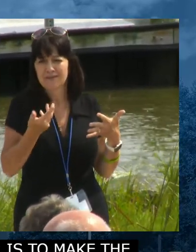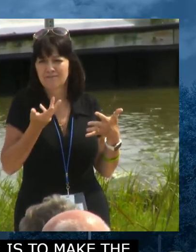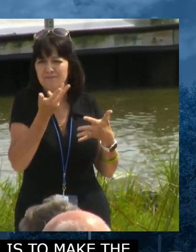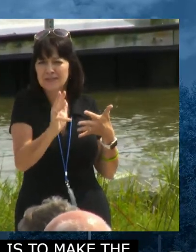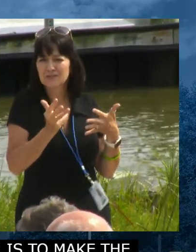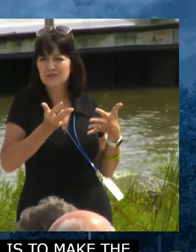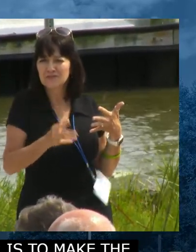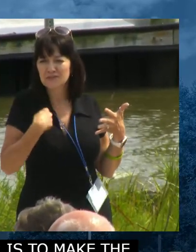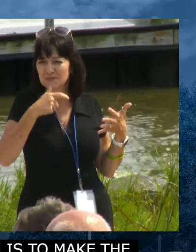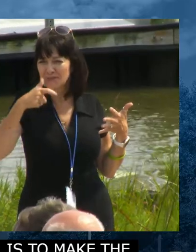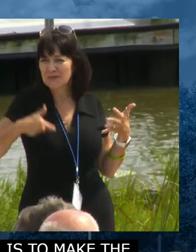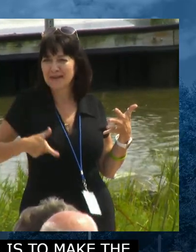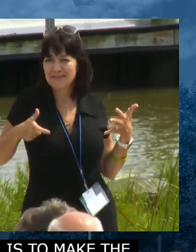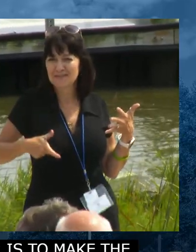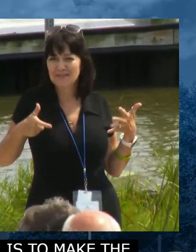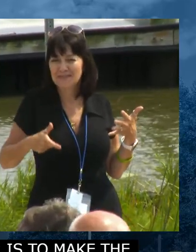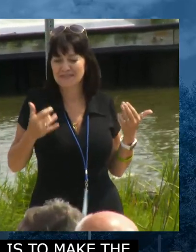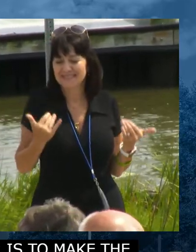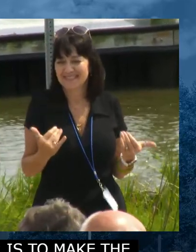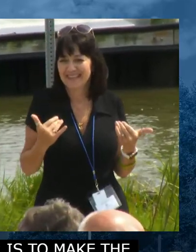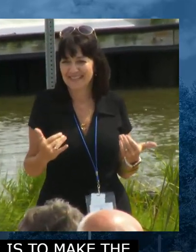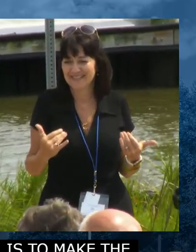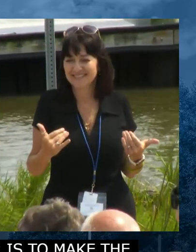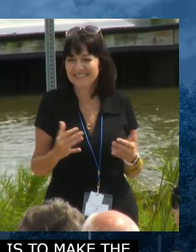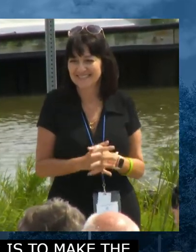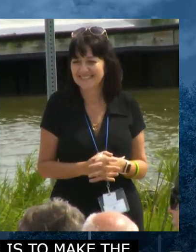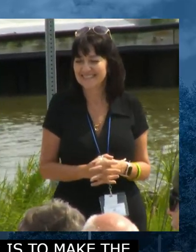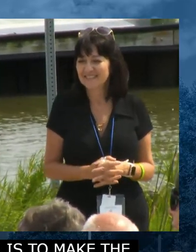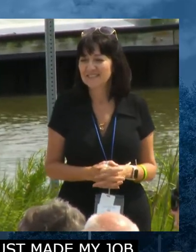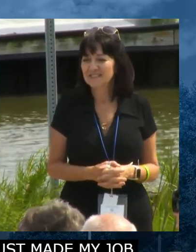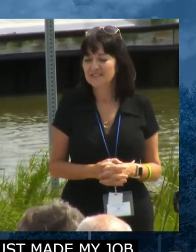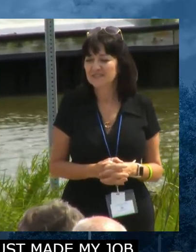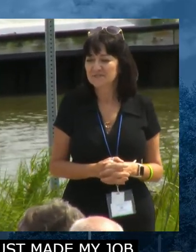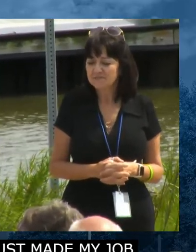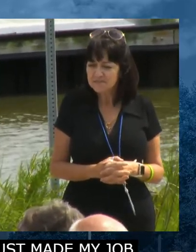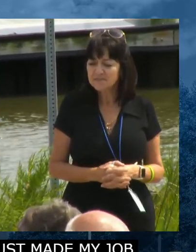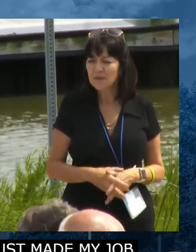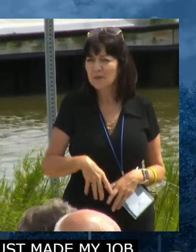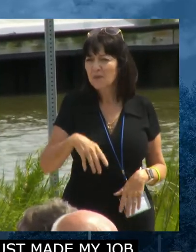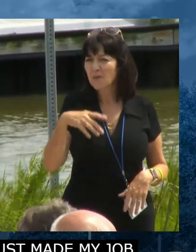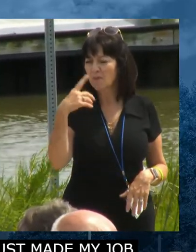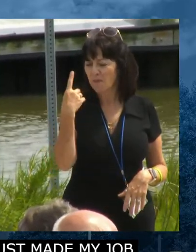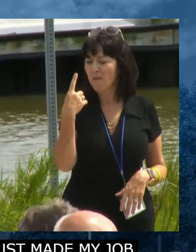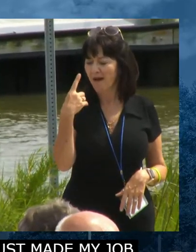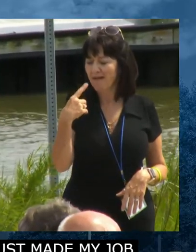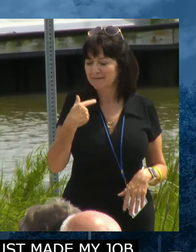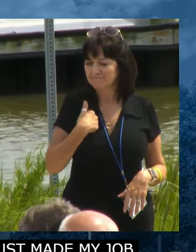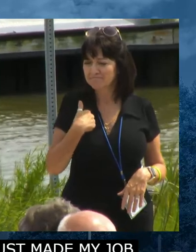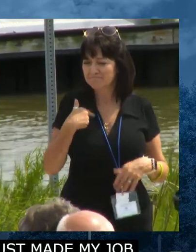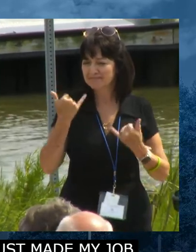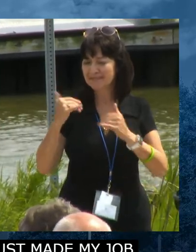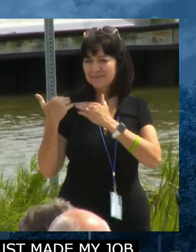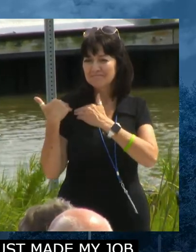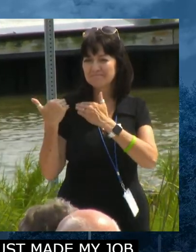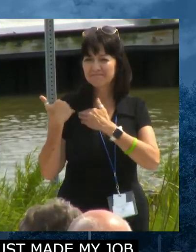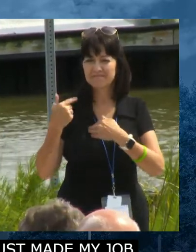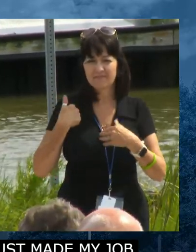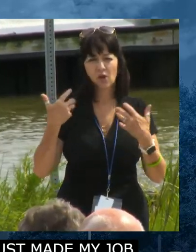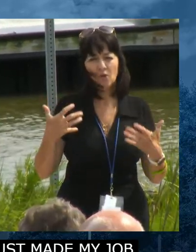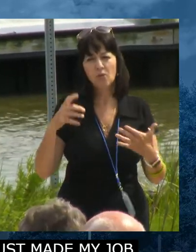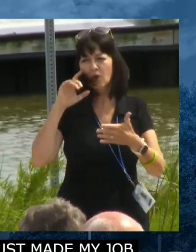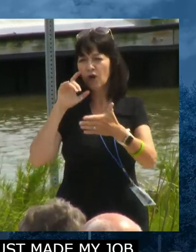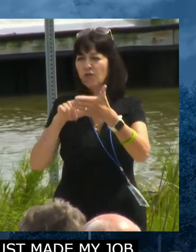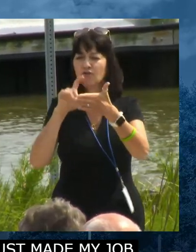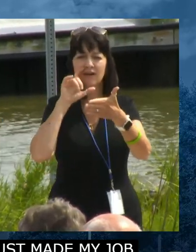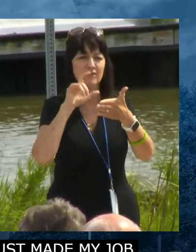I had to do. The one thing I did want to do is recognize a few people.